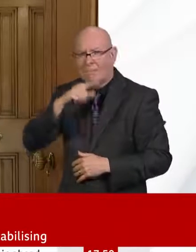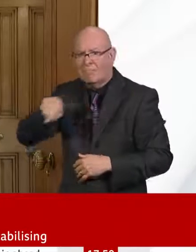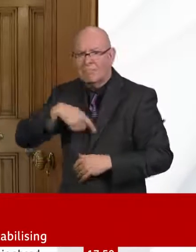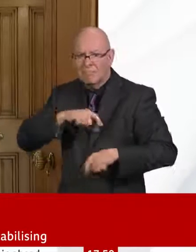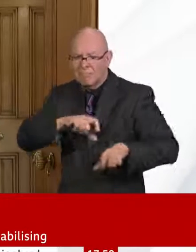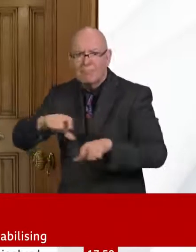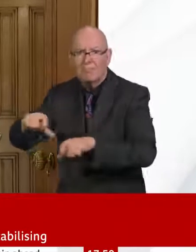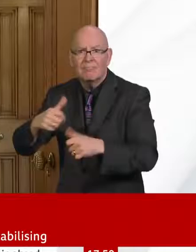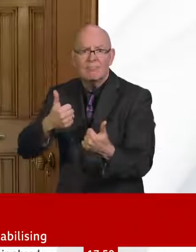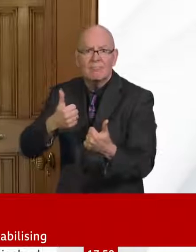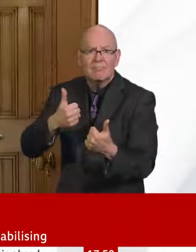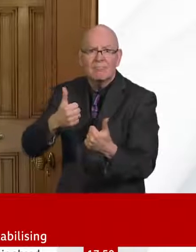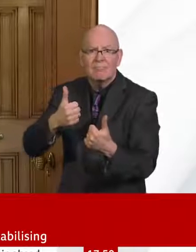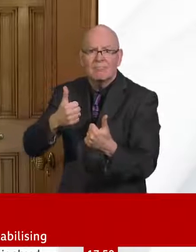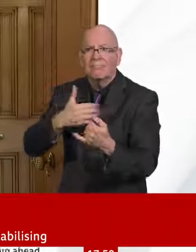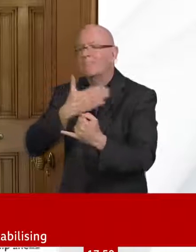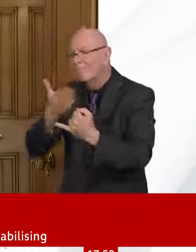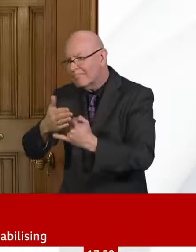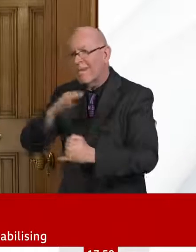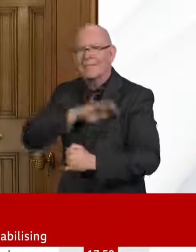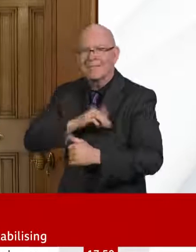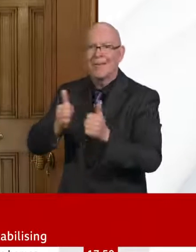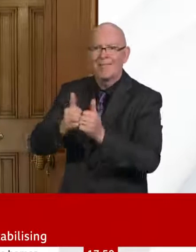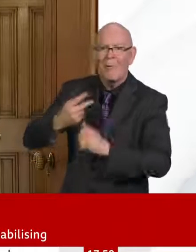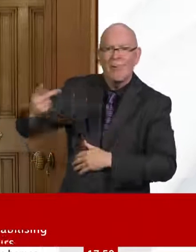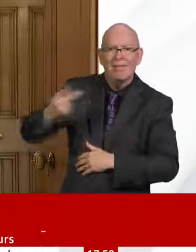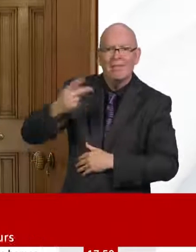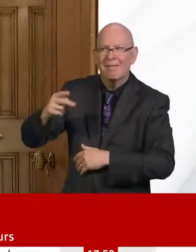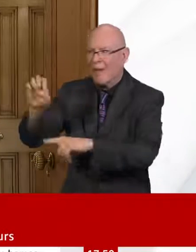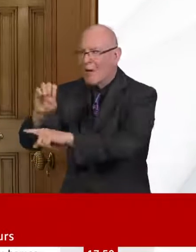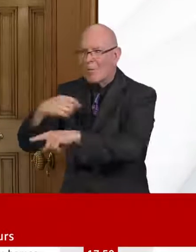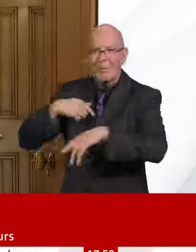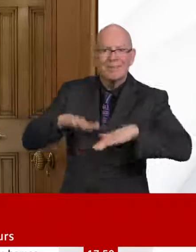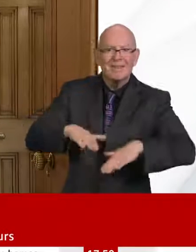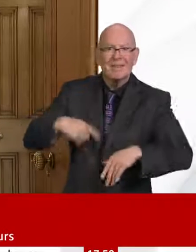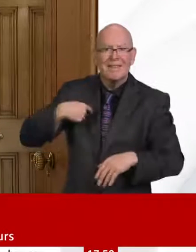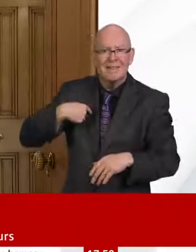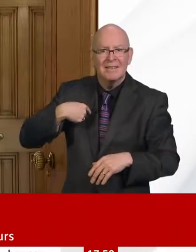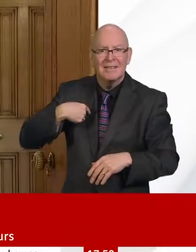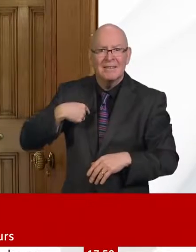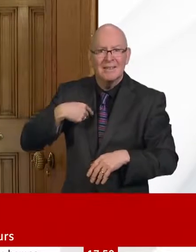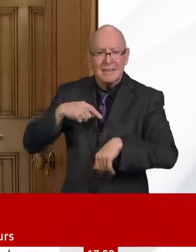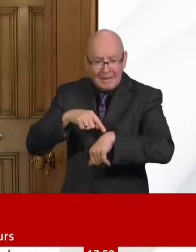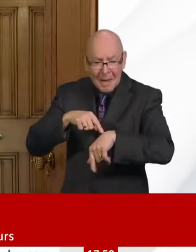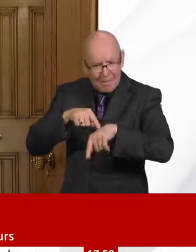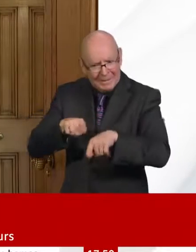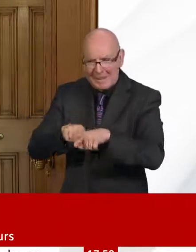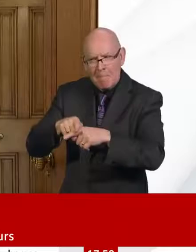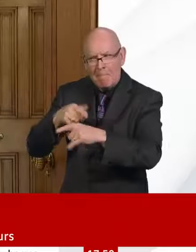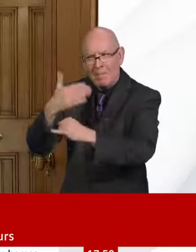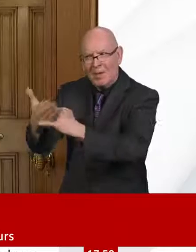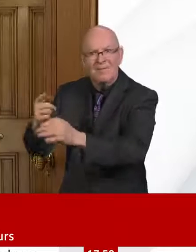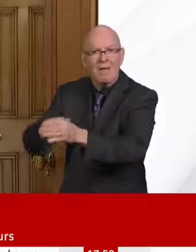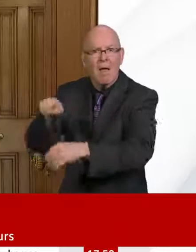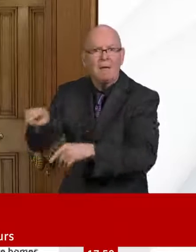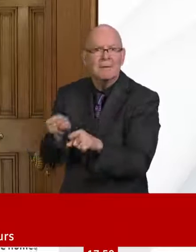guidelines and rules over what was a very sunny bank holiday weekend. I know it's difficult for all of us in our different ways to